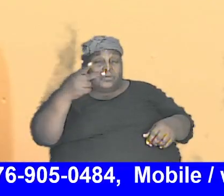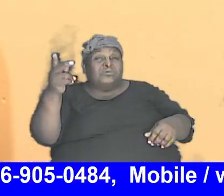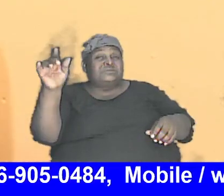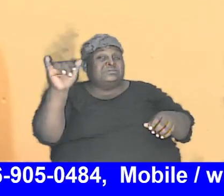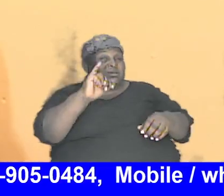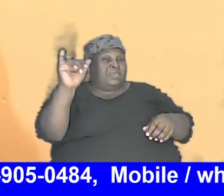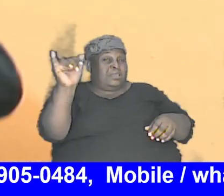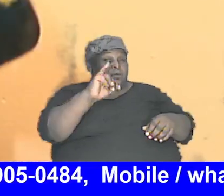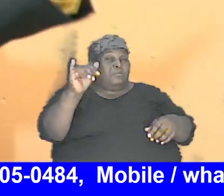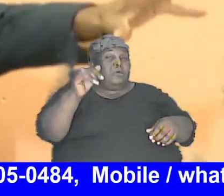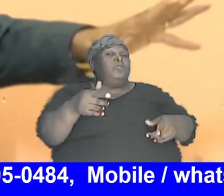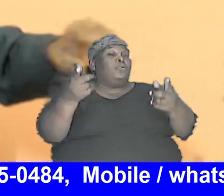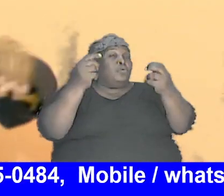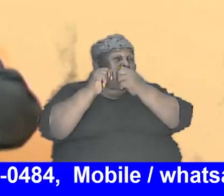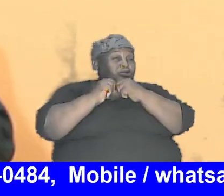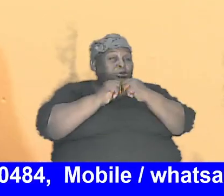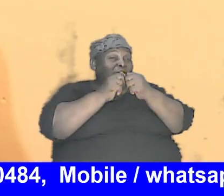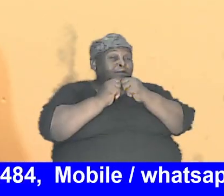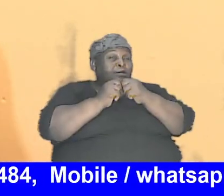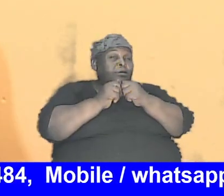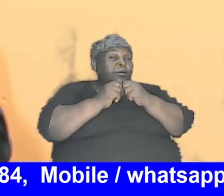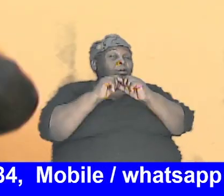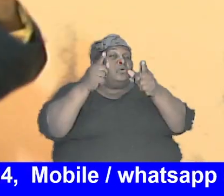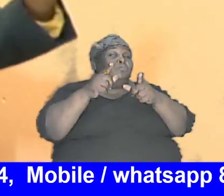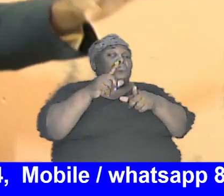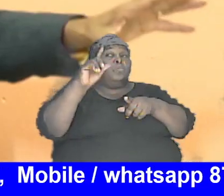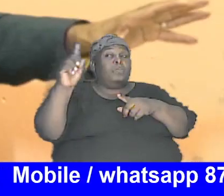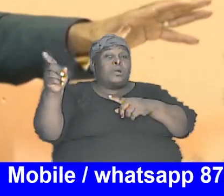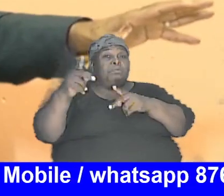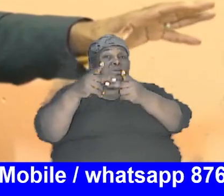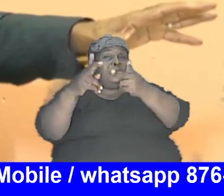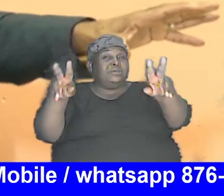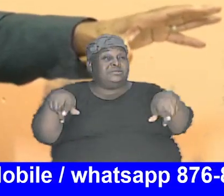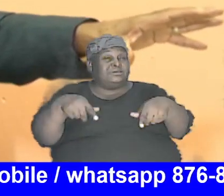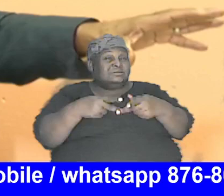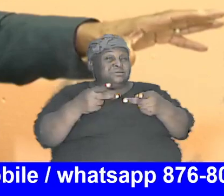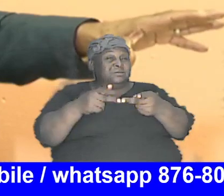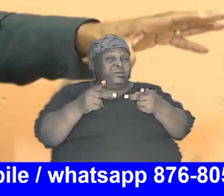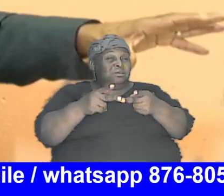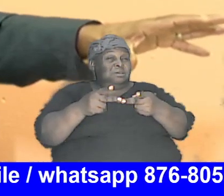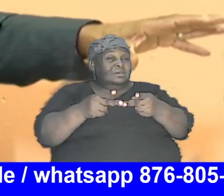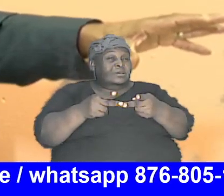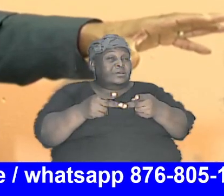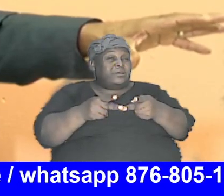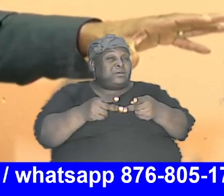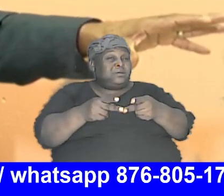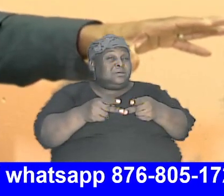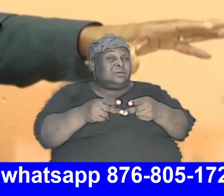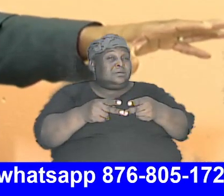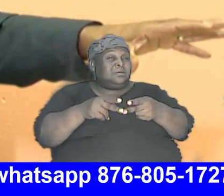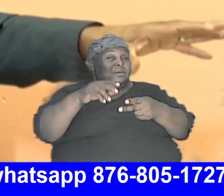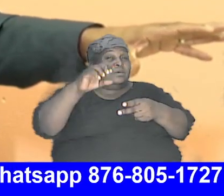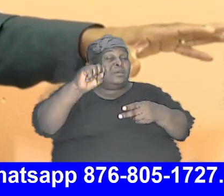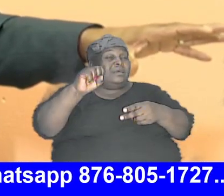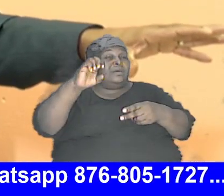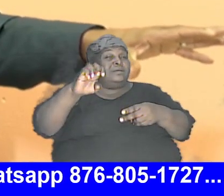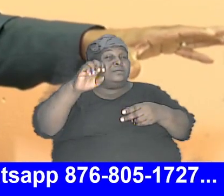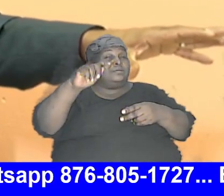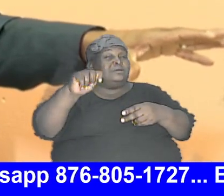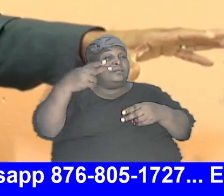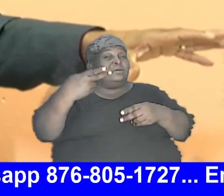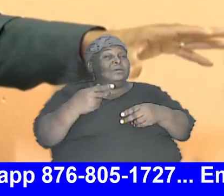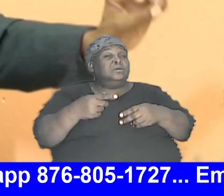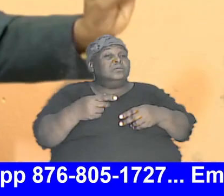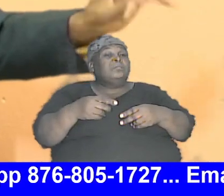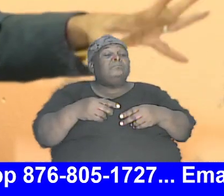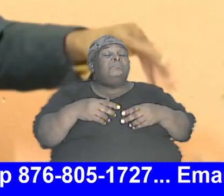they all came together and they went to one point they might have gone who could be sustained